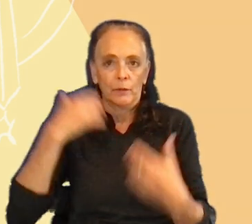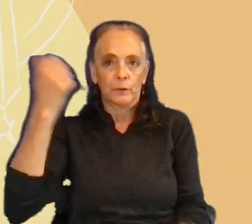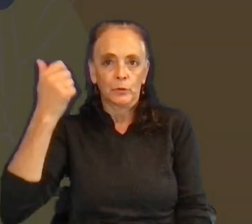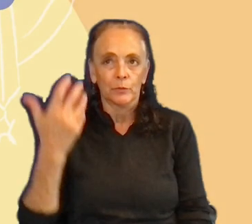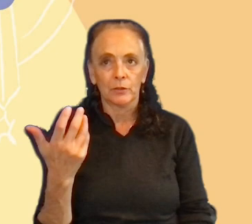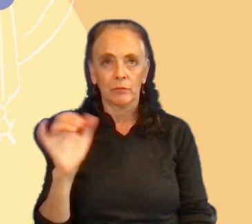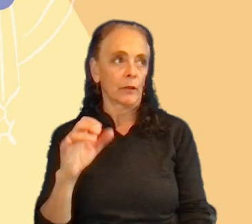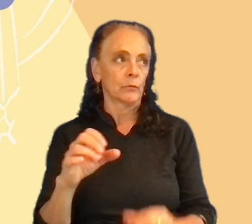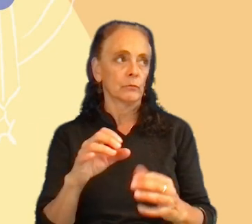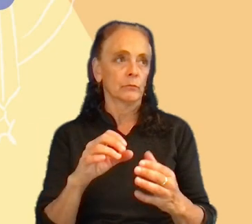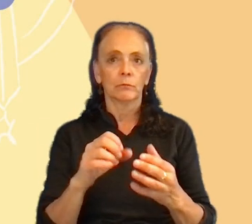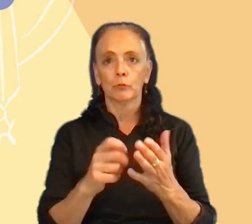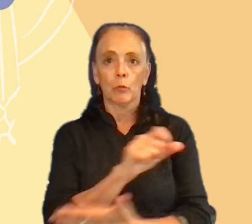ads.